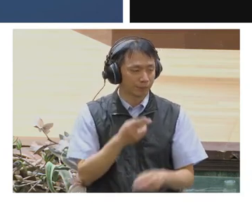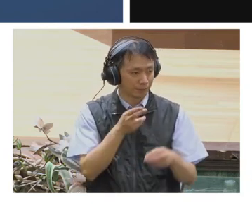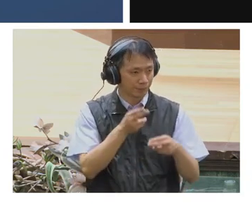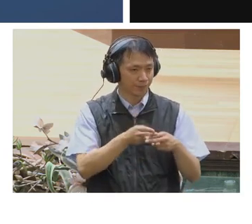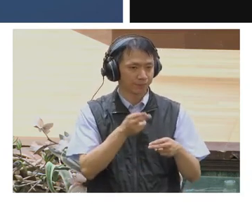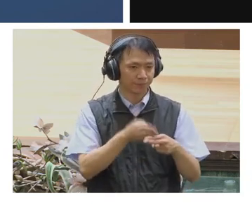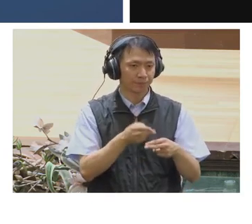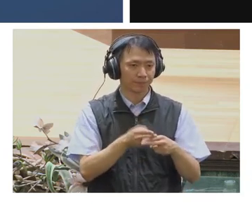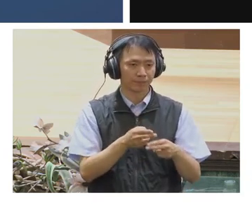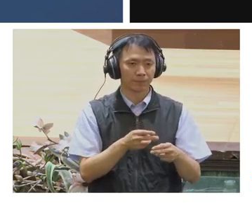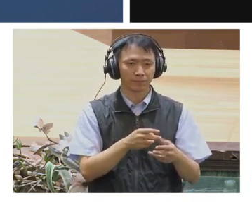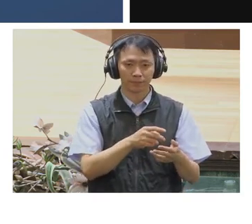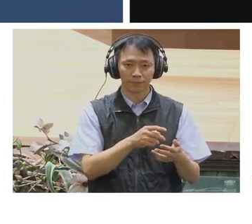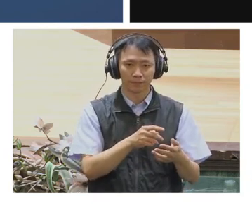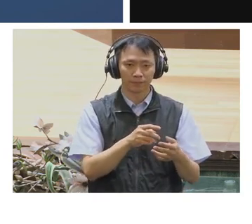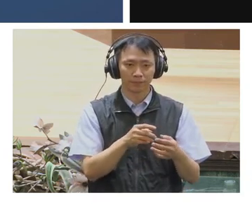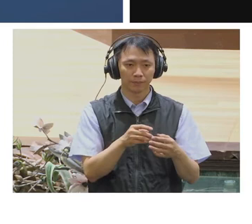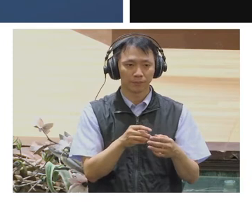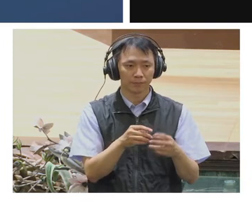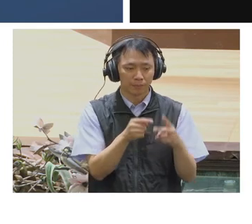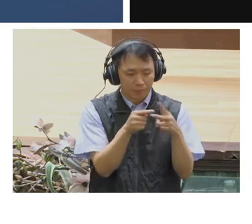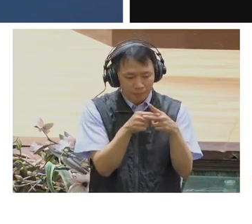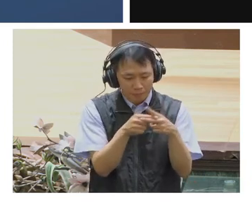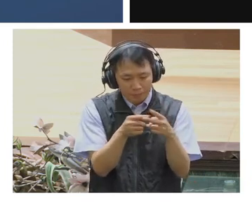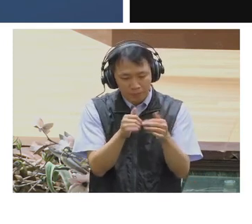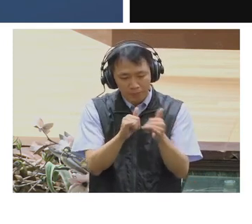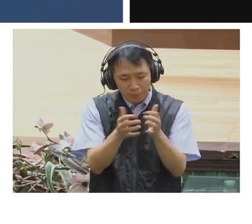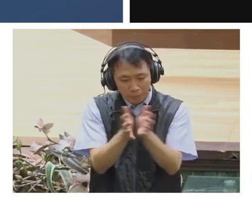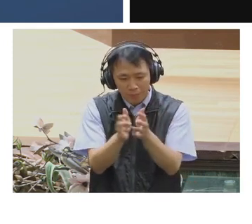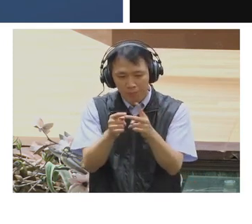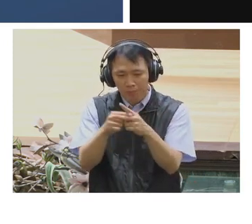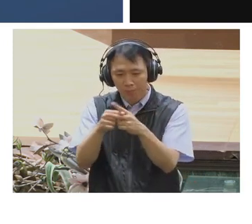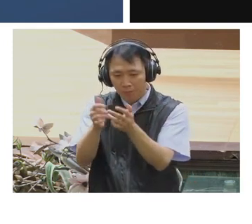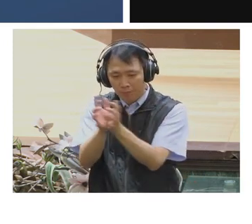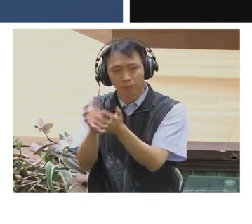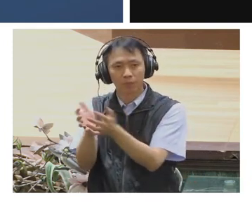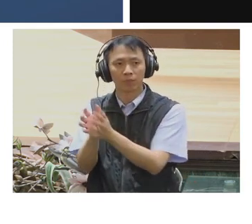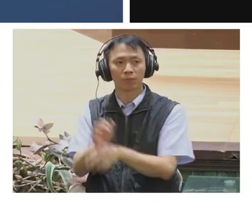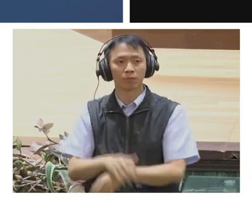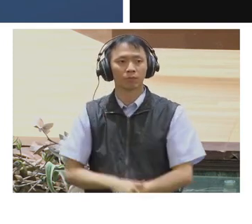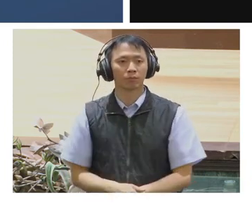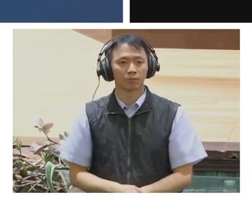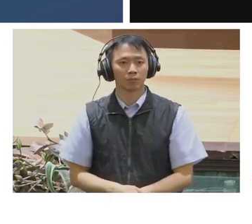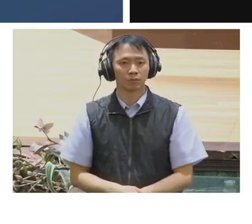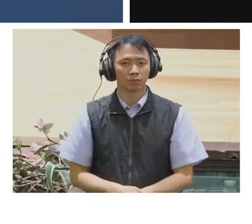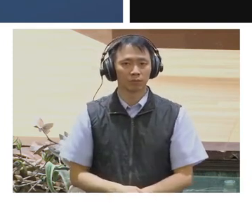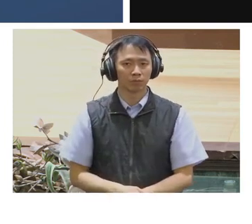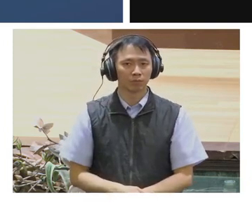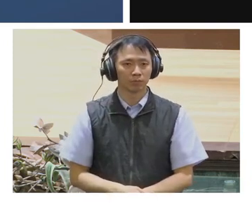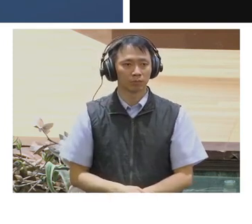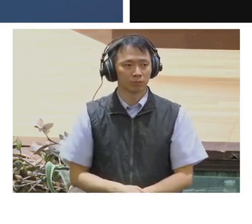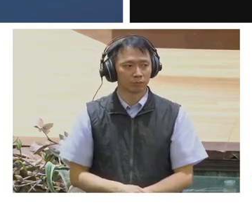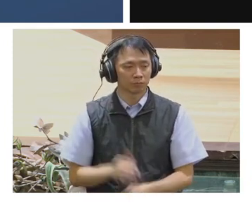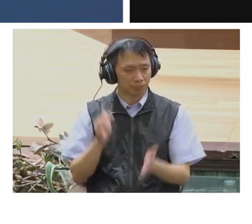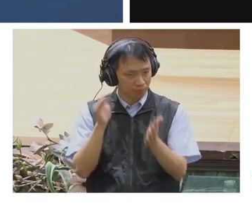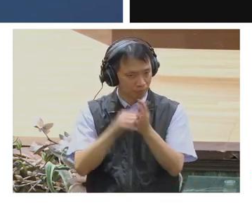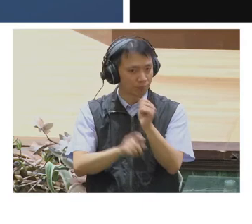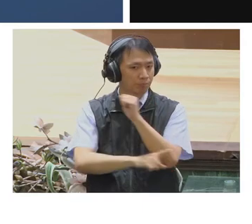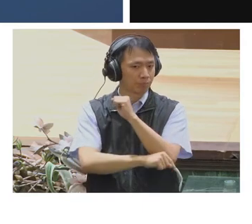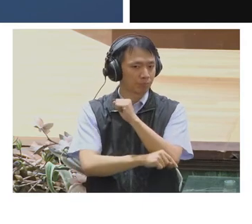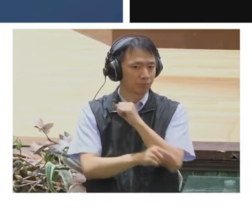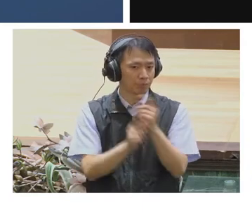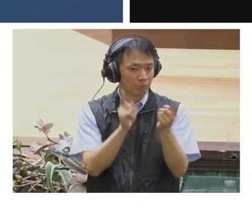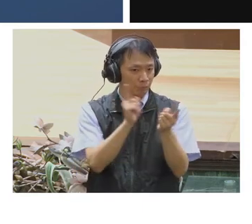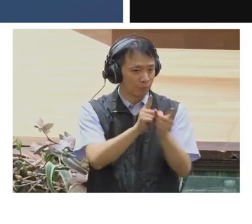-publics will eventually be to challenge the state of legislatures as they exist